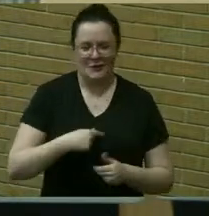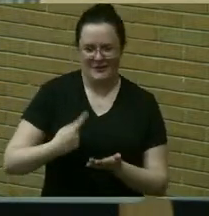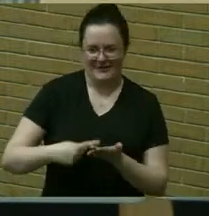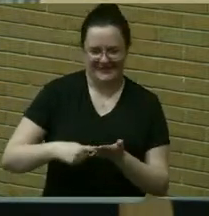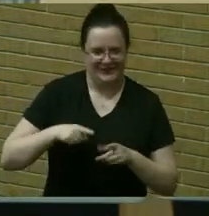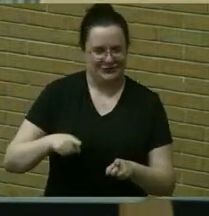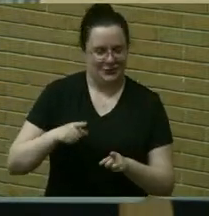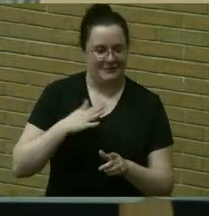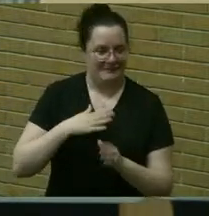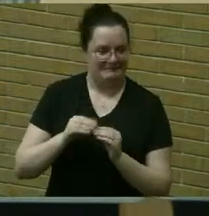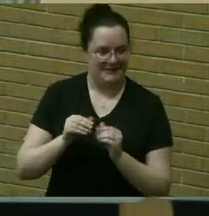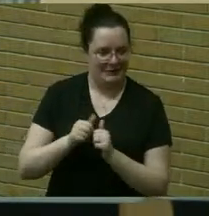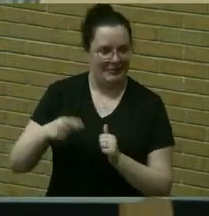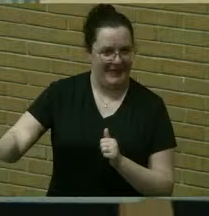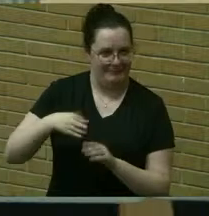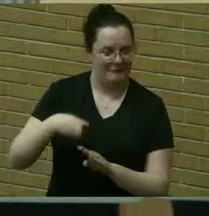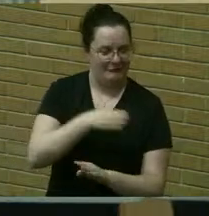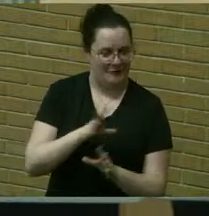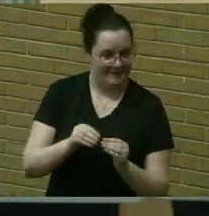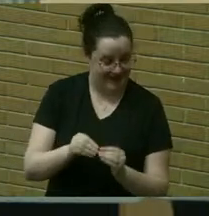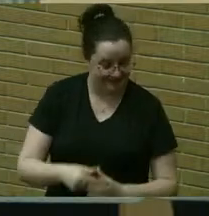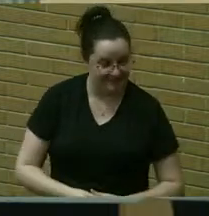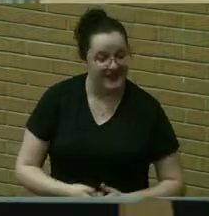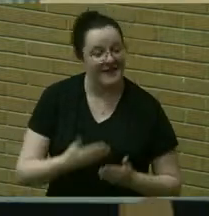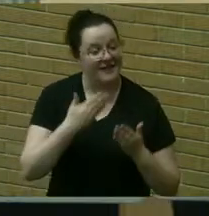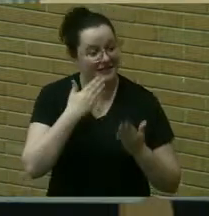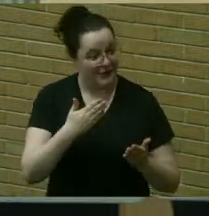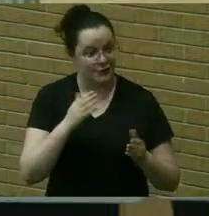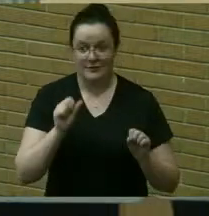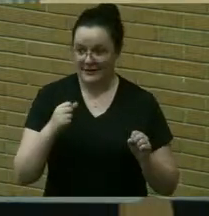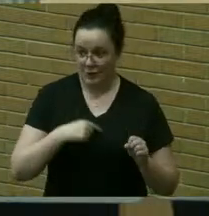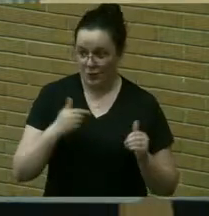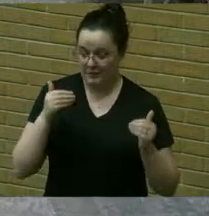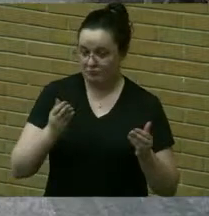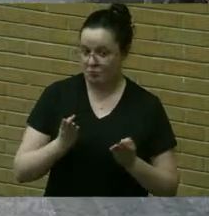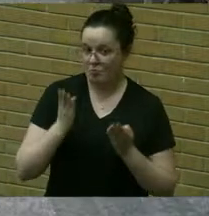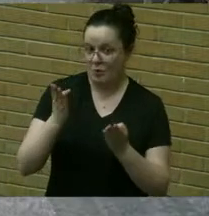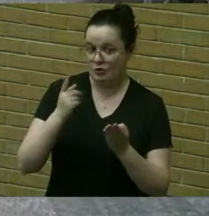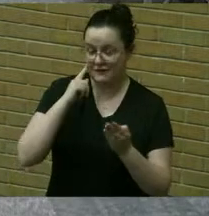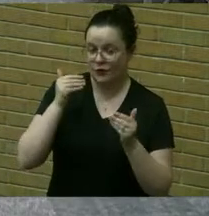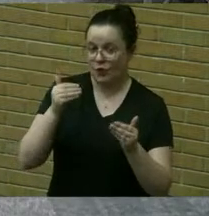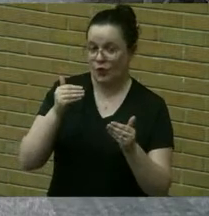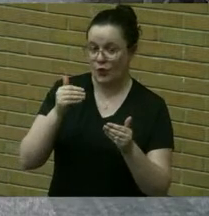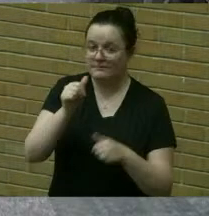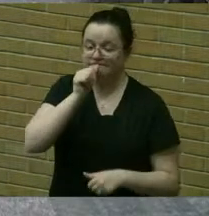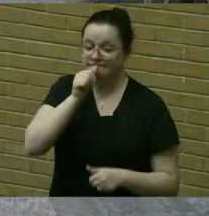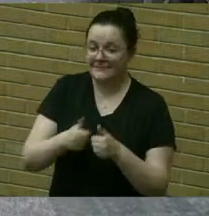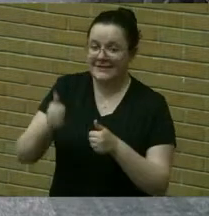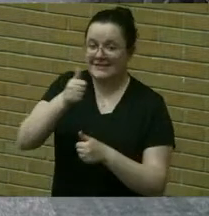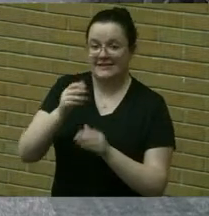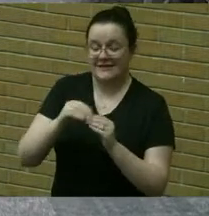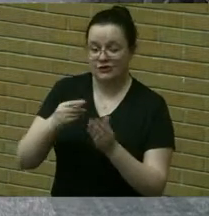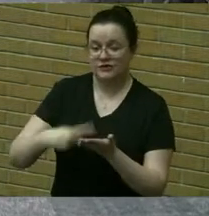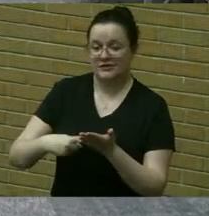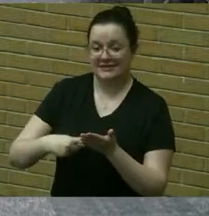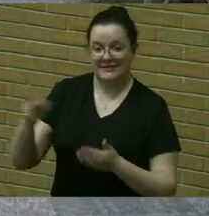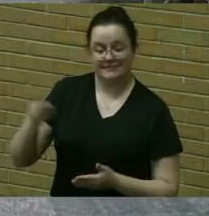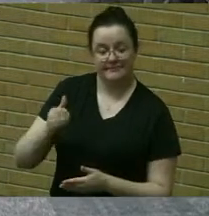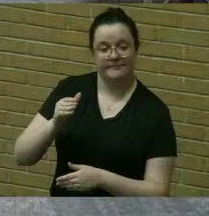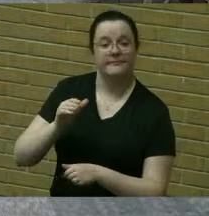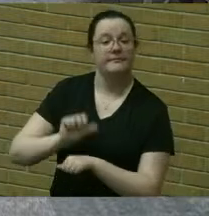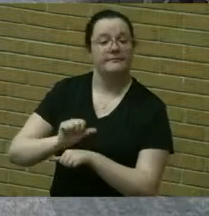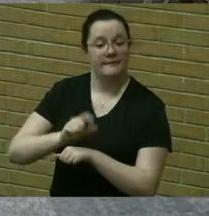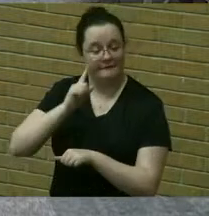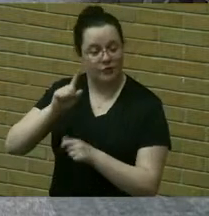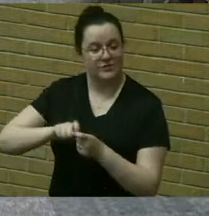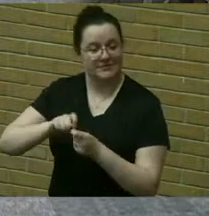you very much can i have a motion to go into executive session to discuss the employment of a particular person well i move that we go into